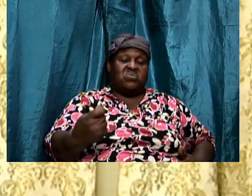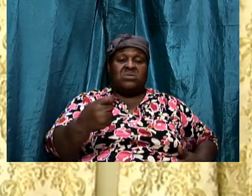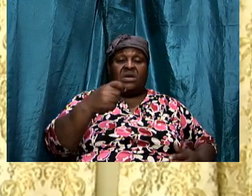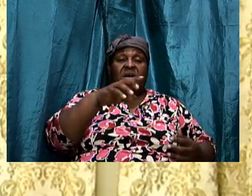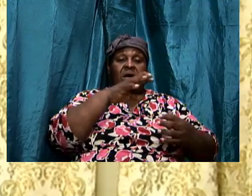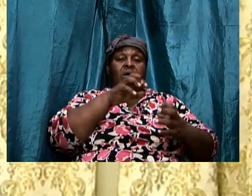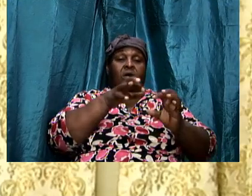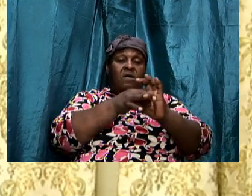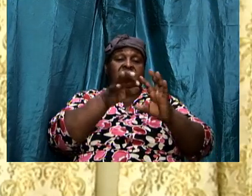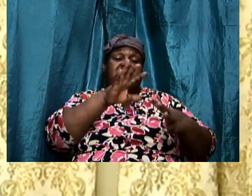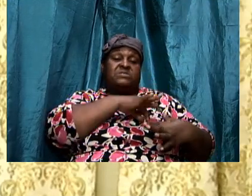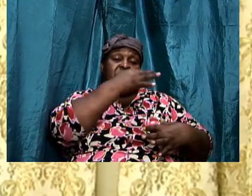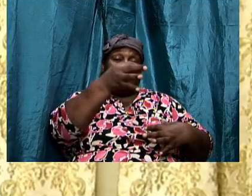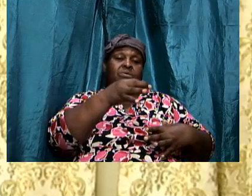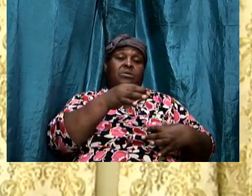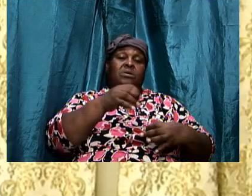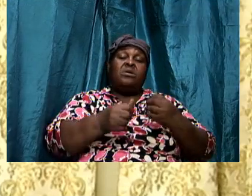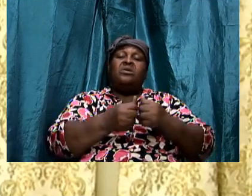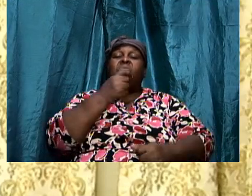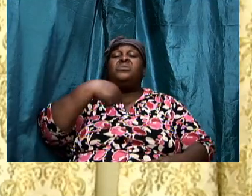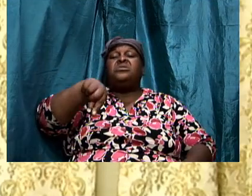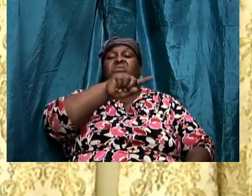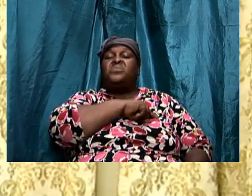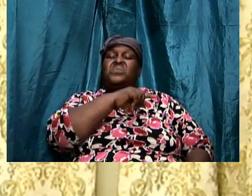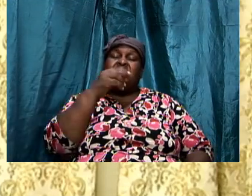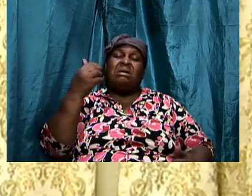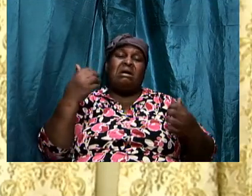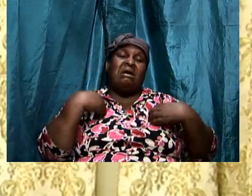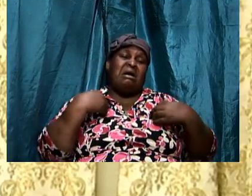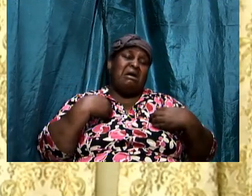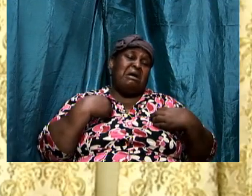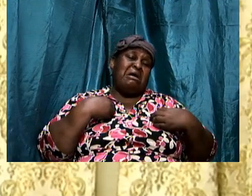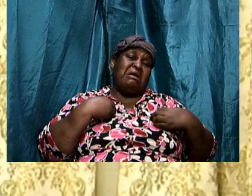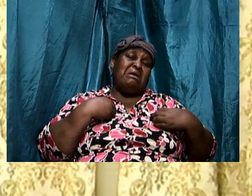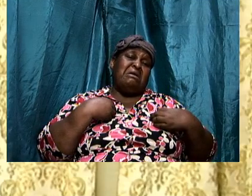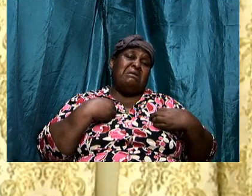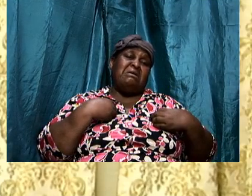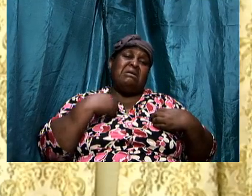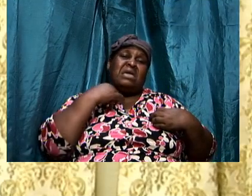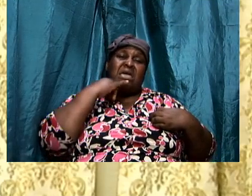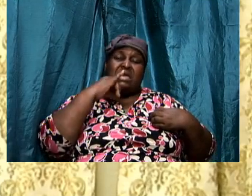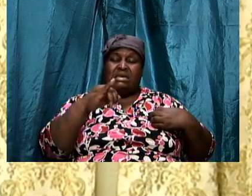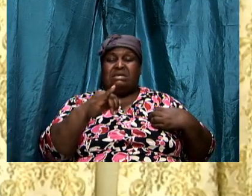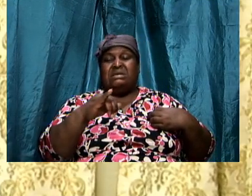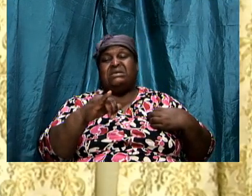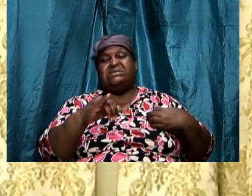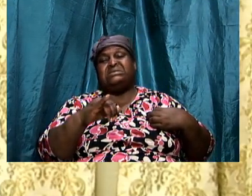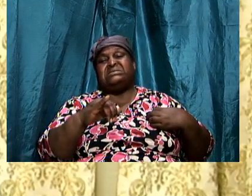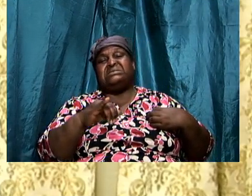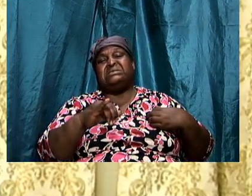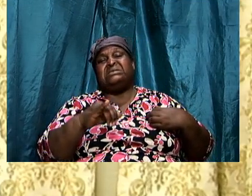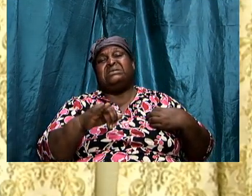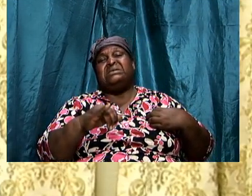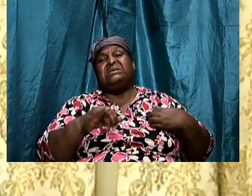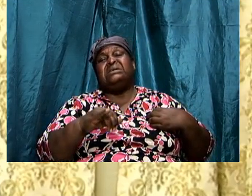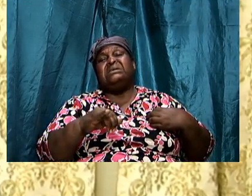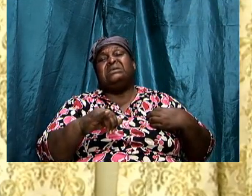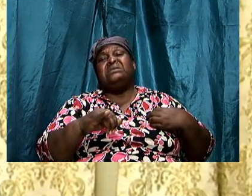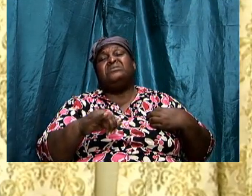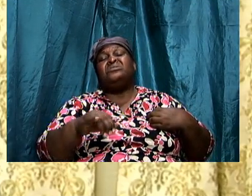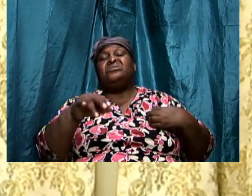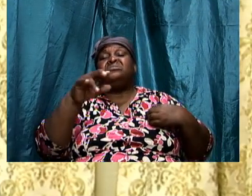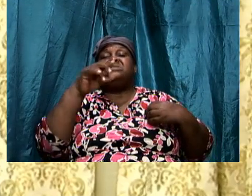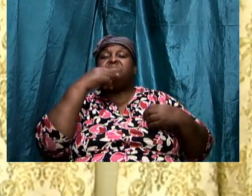at our disposal is akin to the two-edged